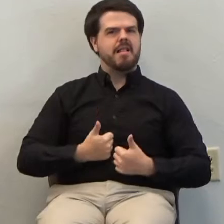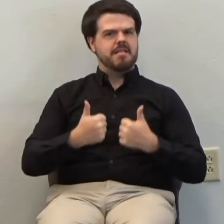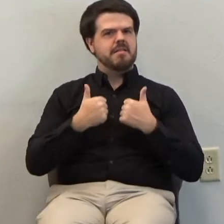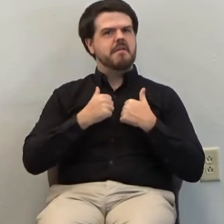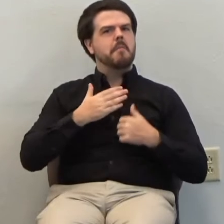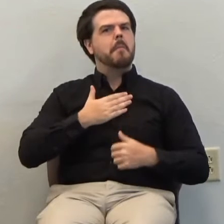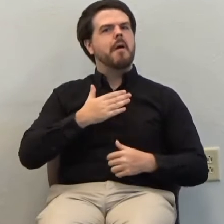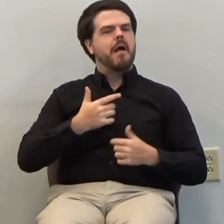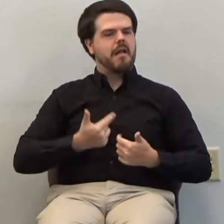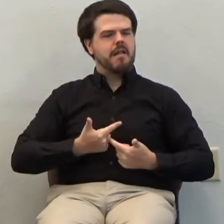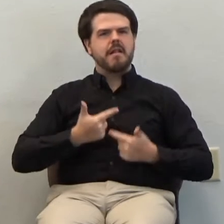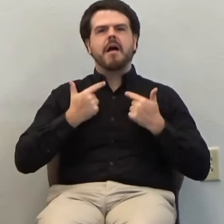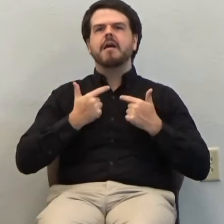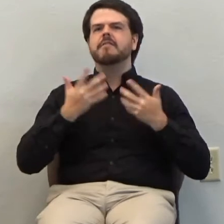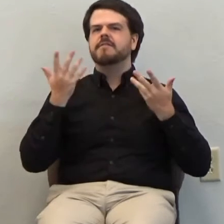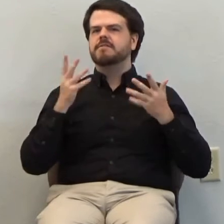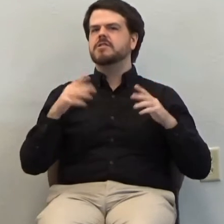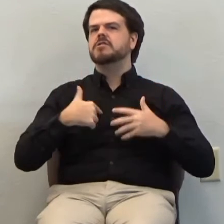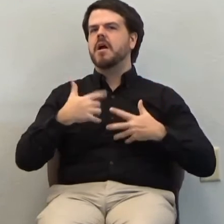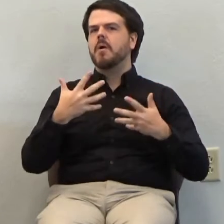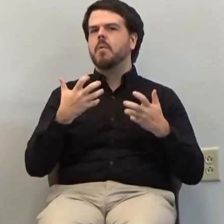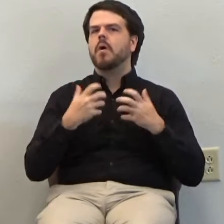Isn't that how it works? Yes, it is.